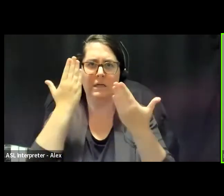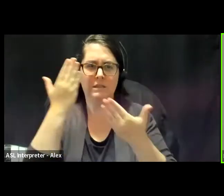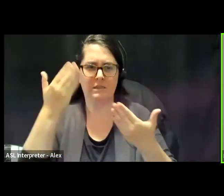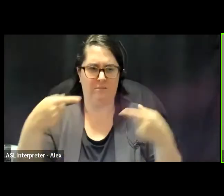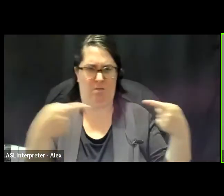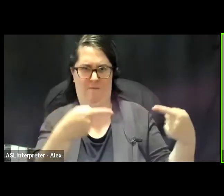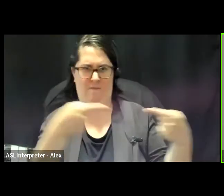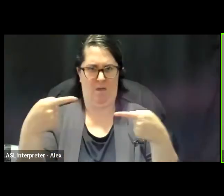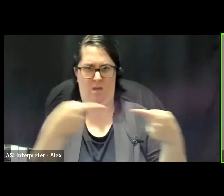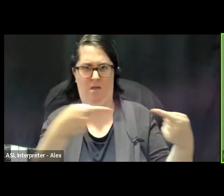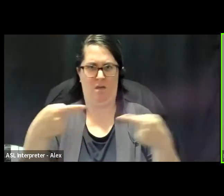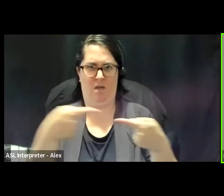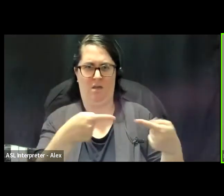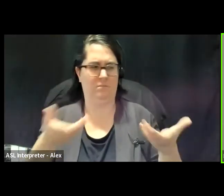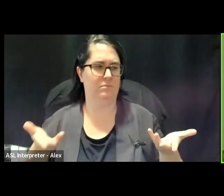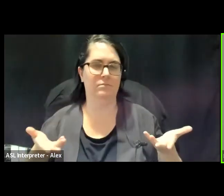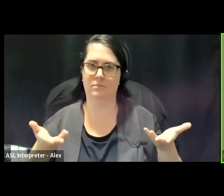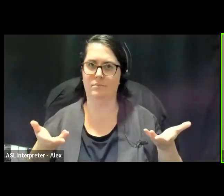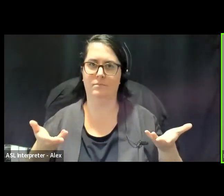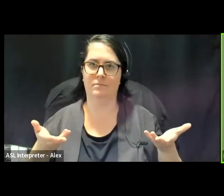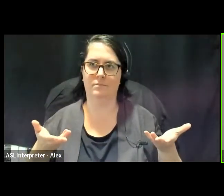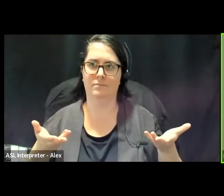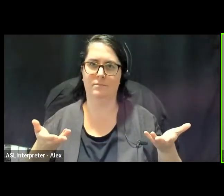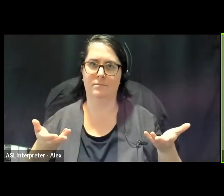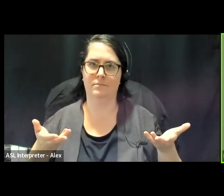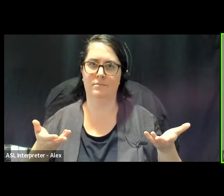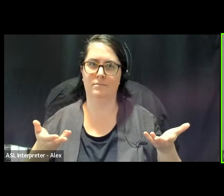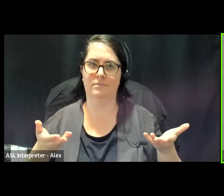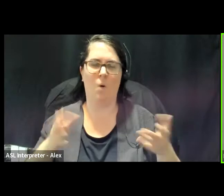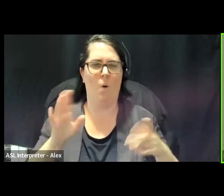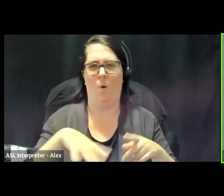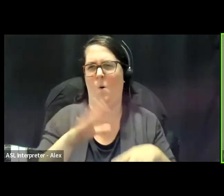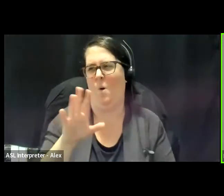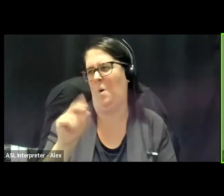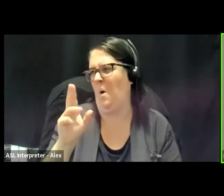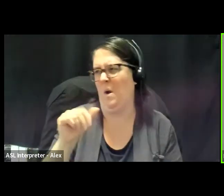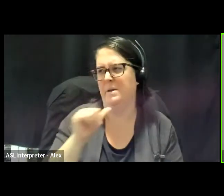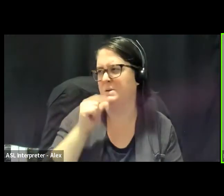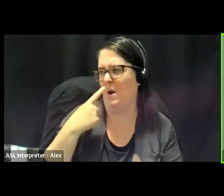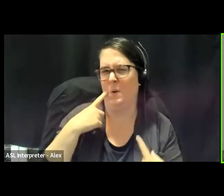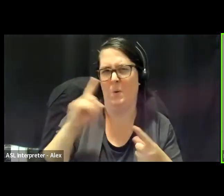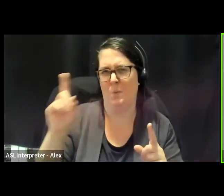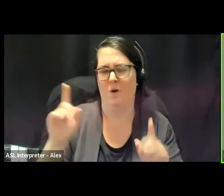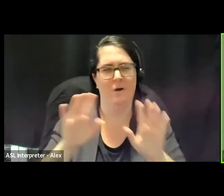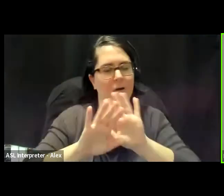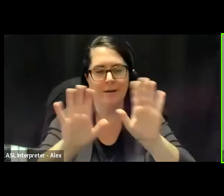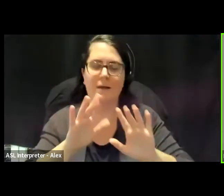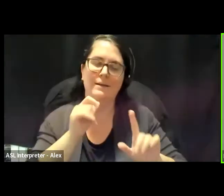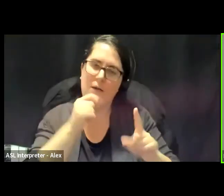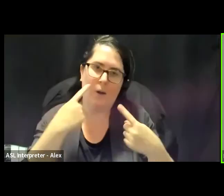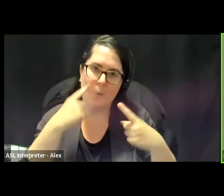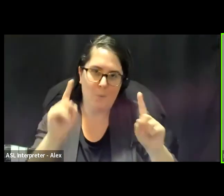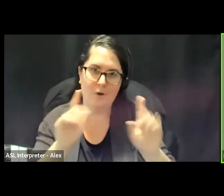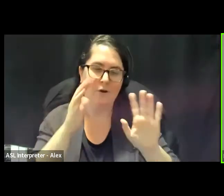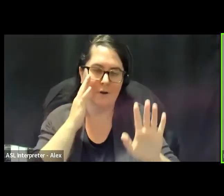against people that are living outside and, you know, it's not going to work because we recognize the, the